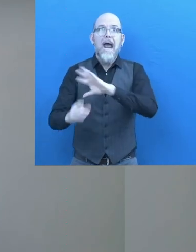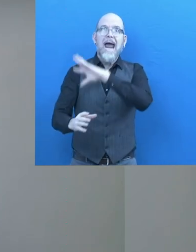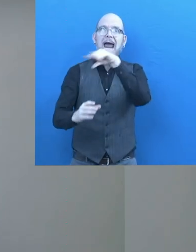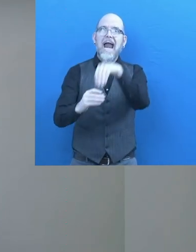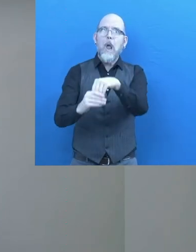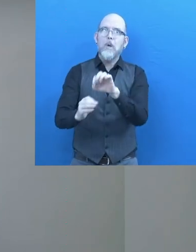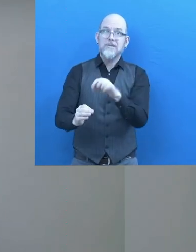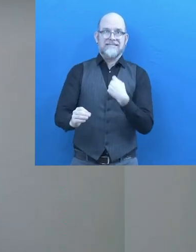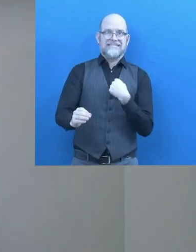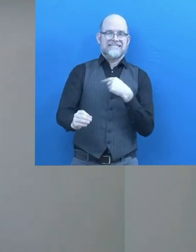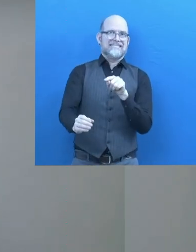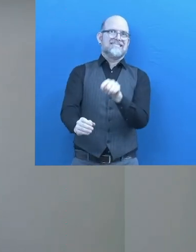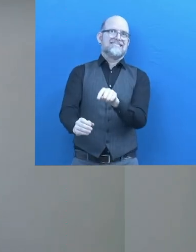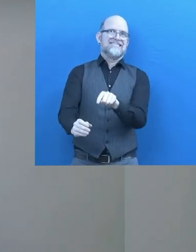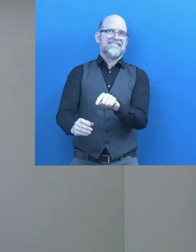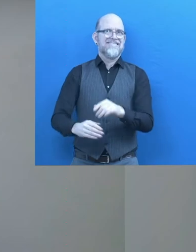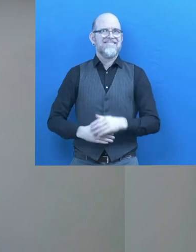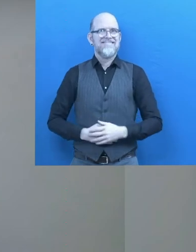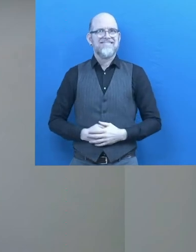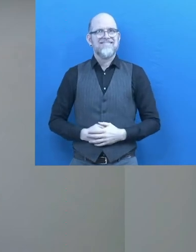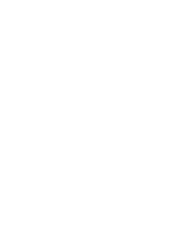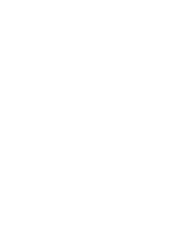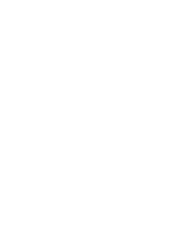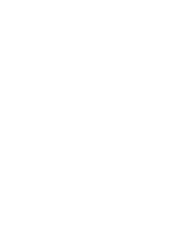but also very inclusive.